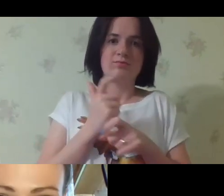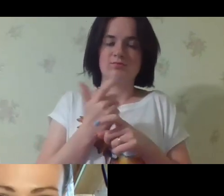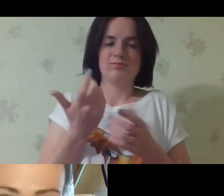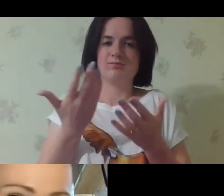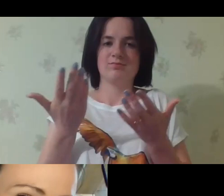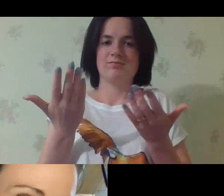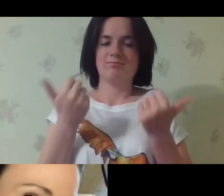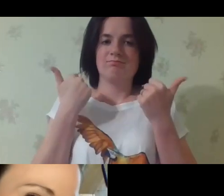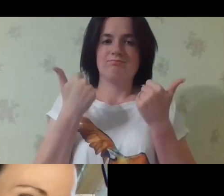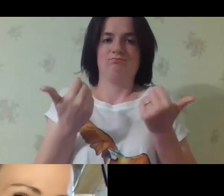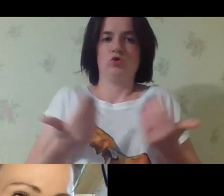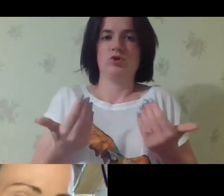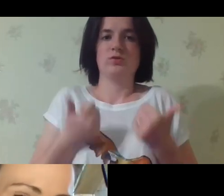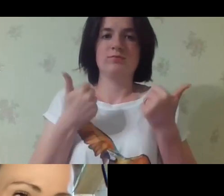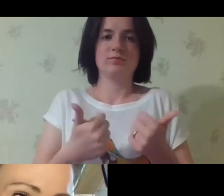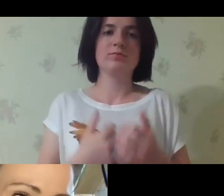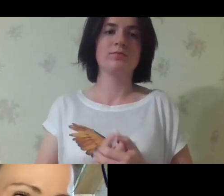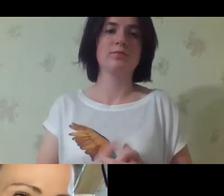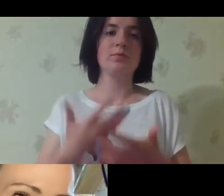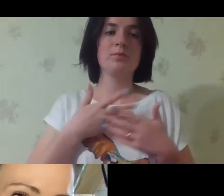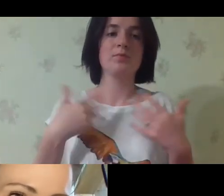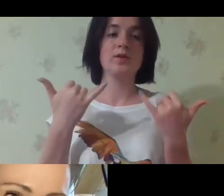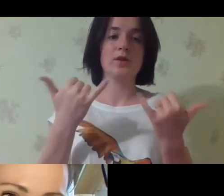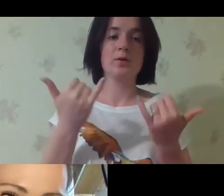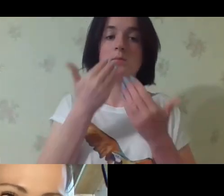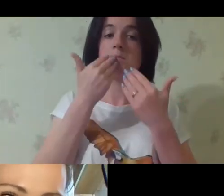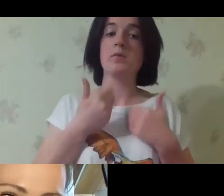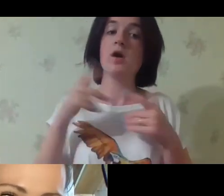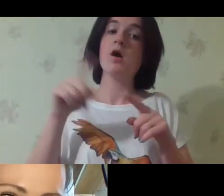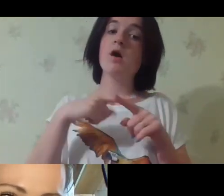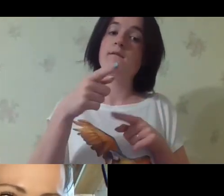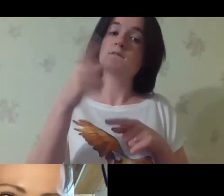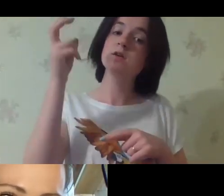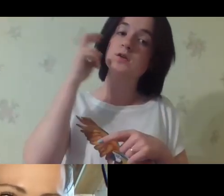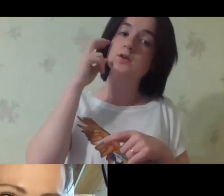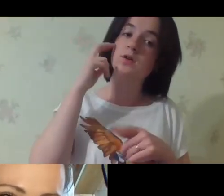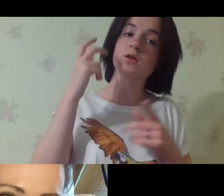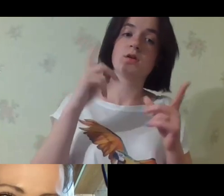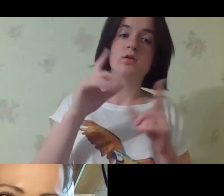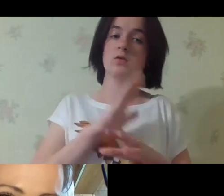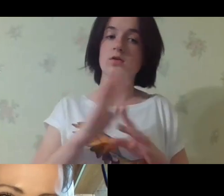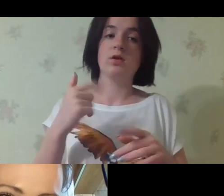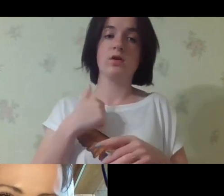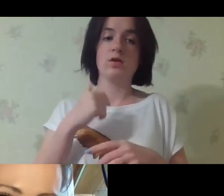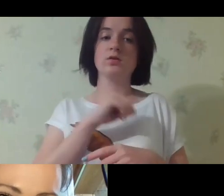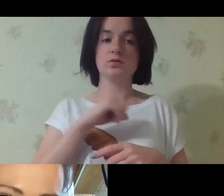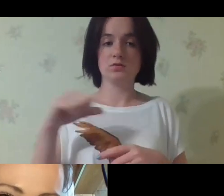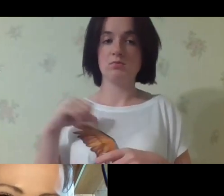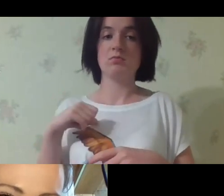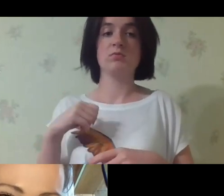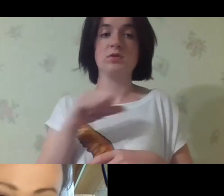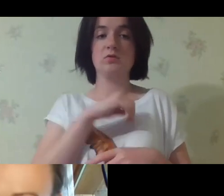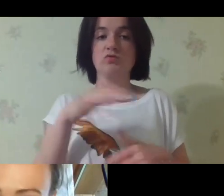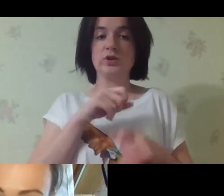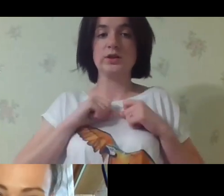Right, right. It's just the regular life of a person. So now when I was getting on the train, were asking